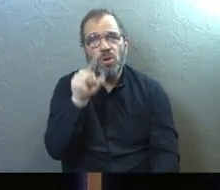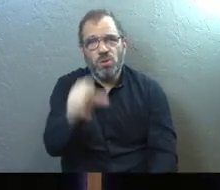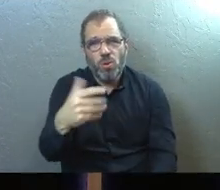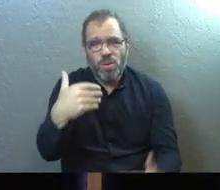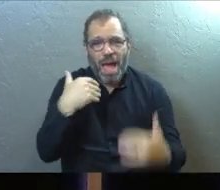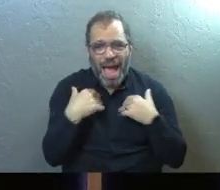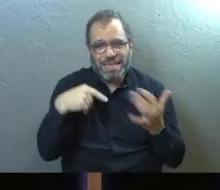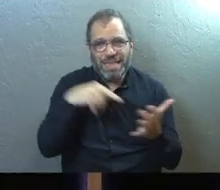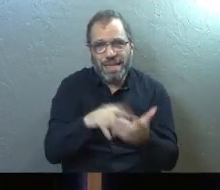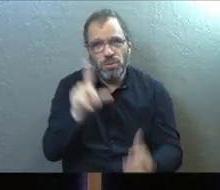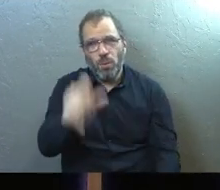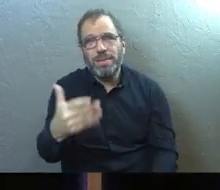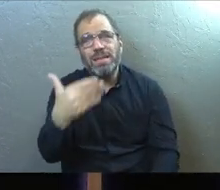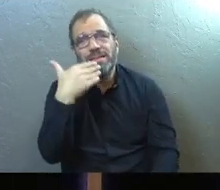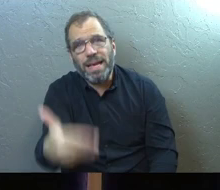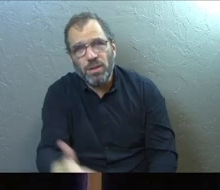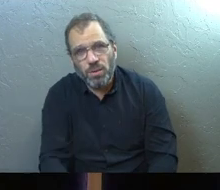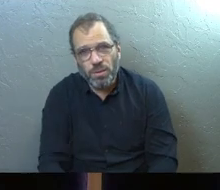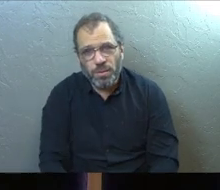guys asked this question.